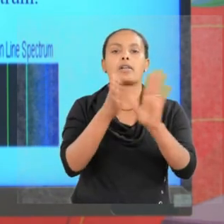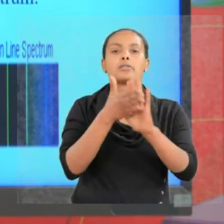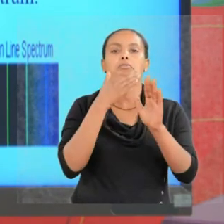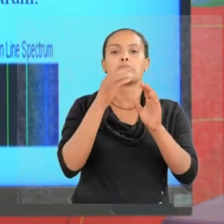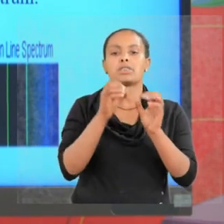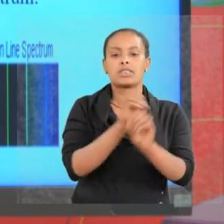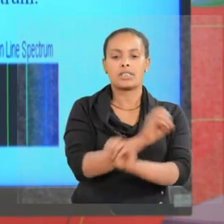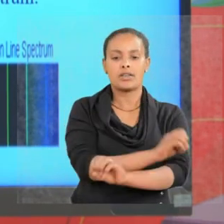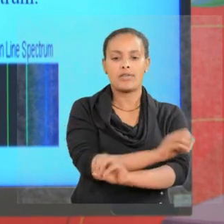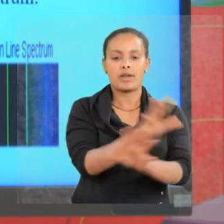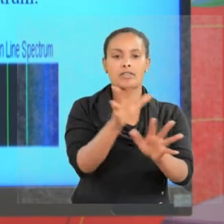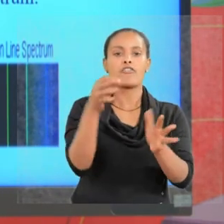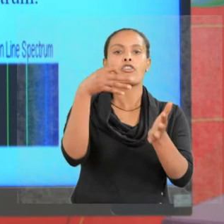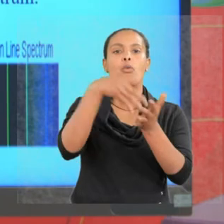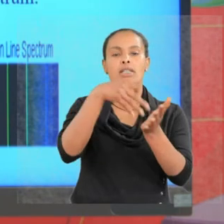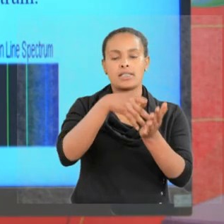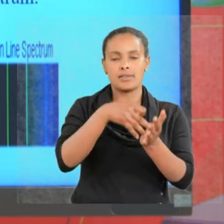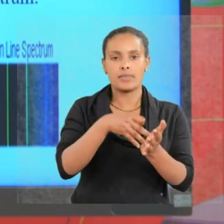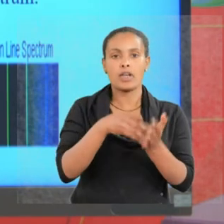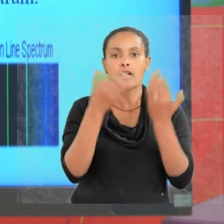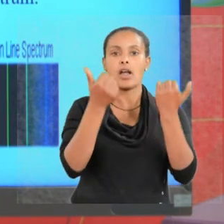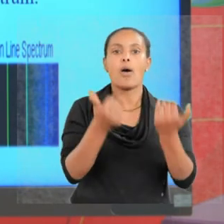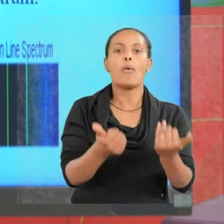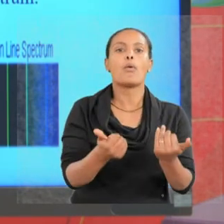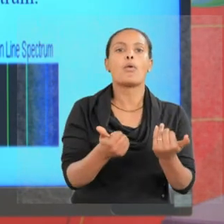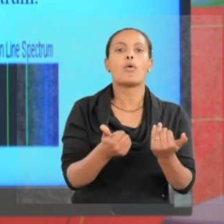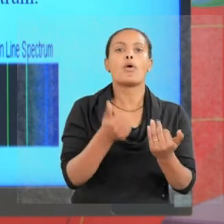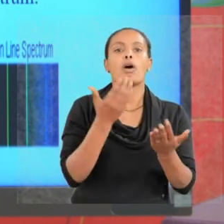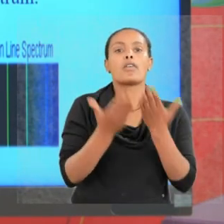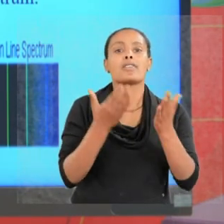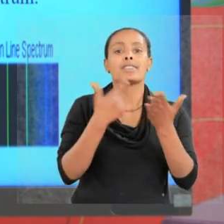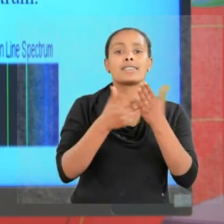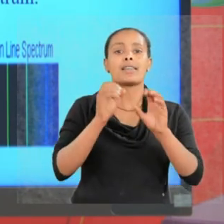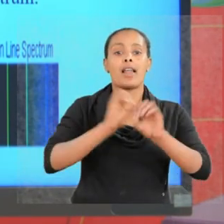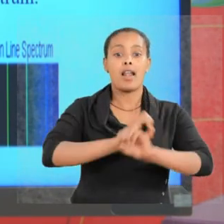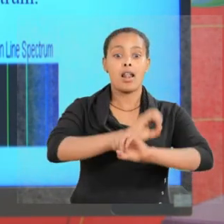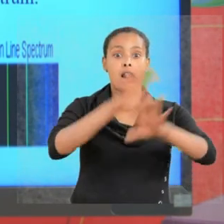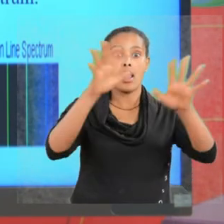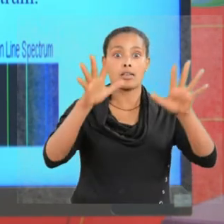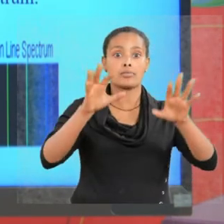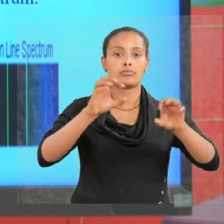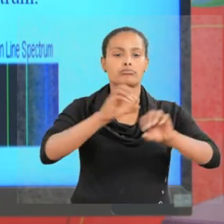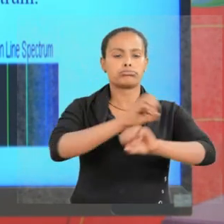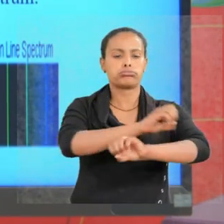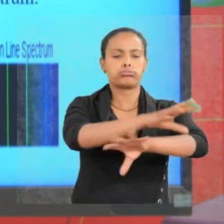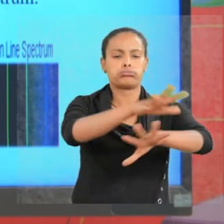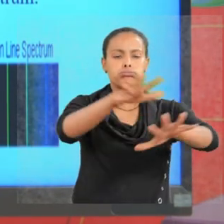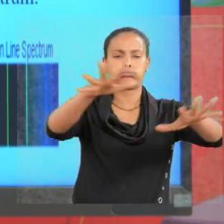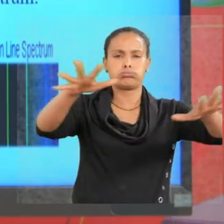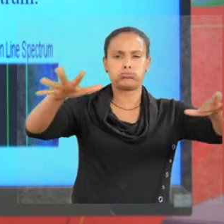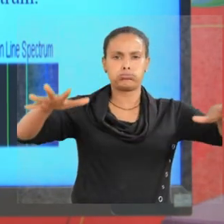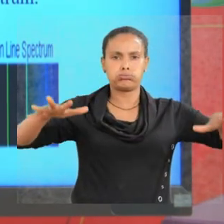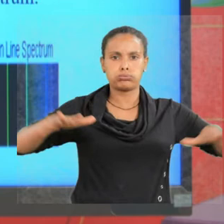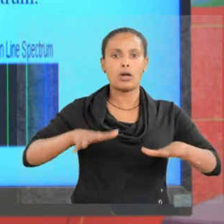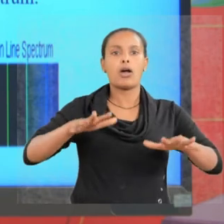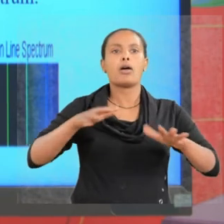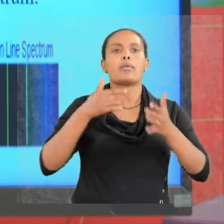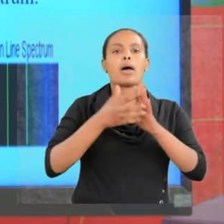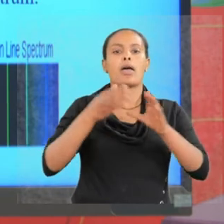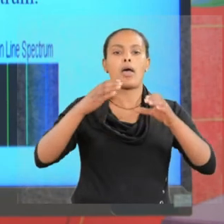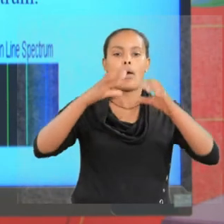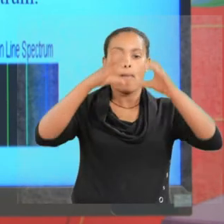discrete frequency. Now, if this light disperses by a prism,